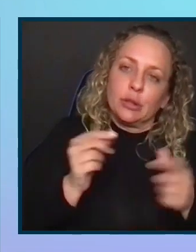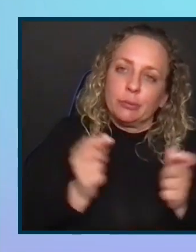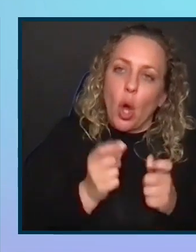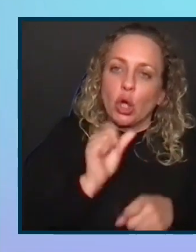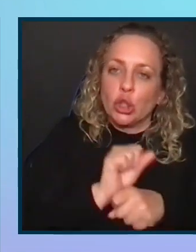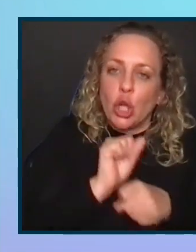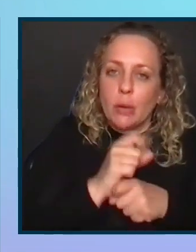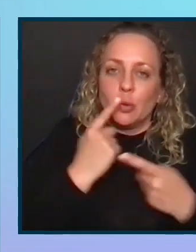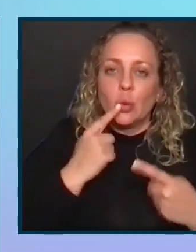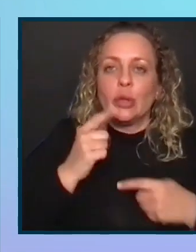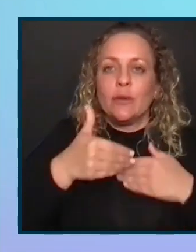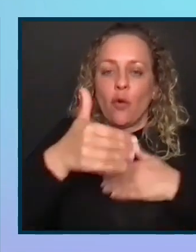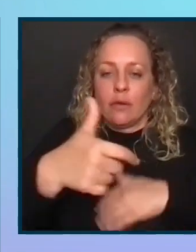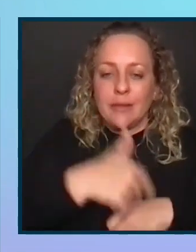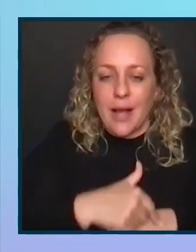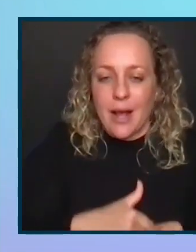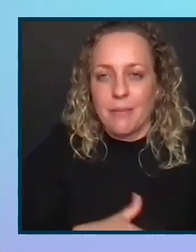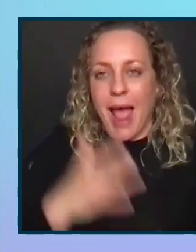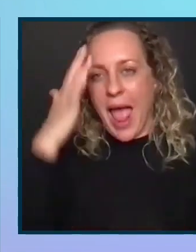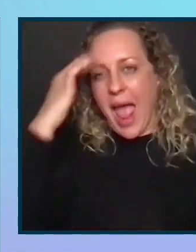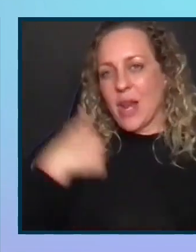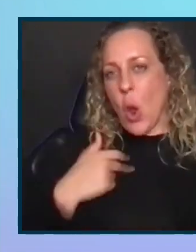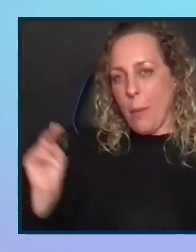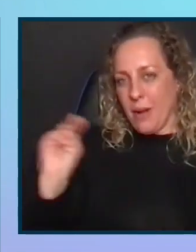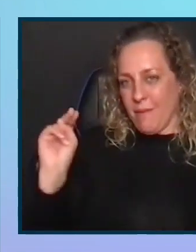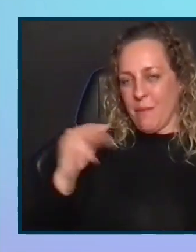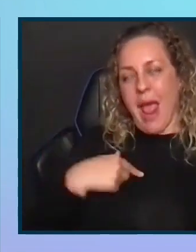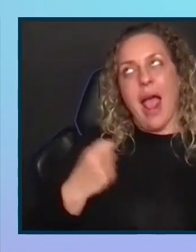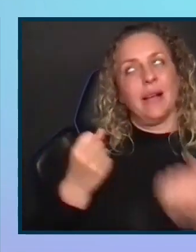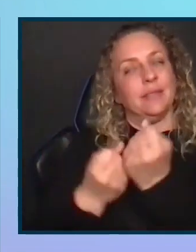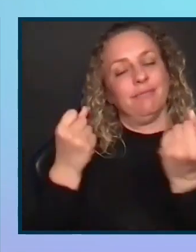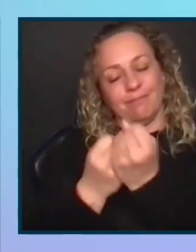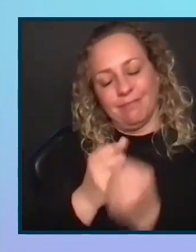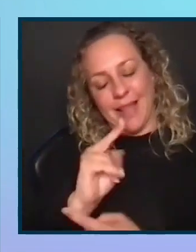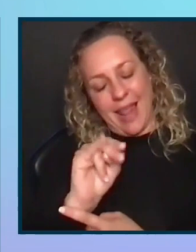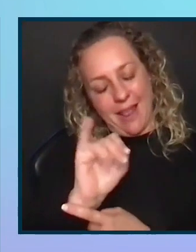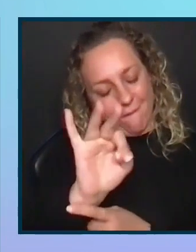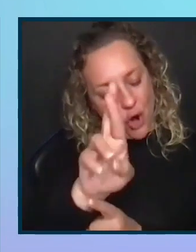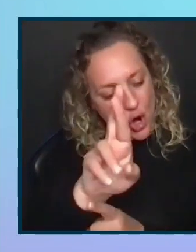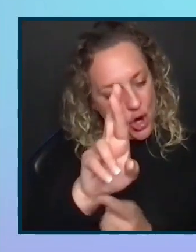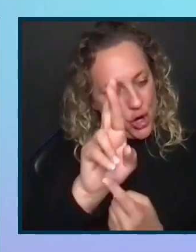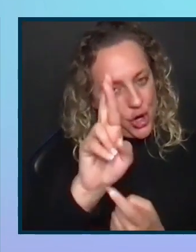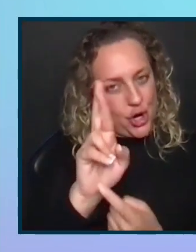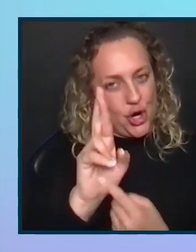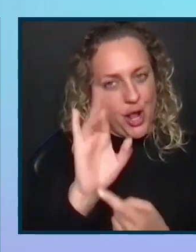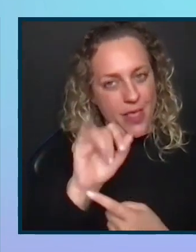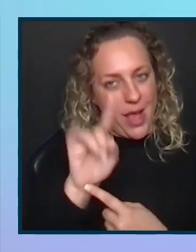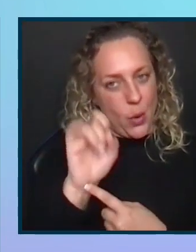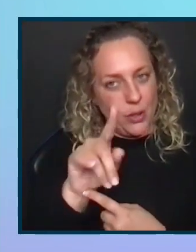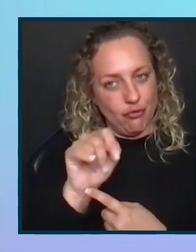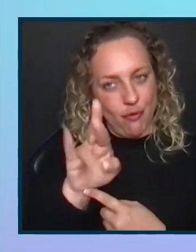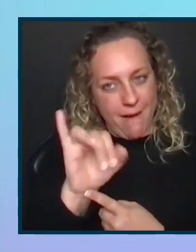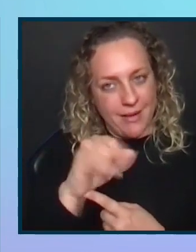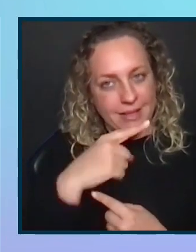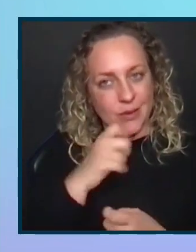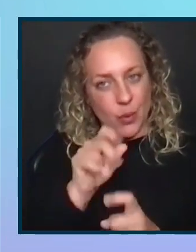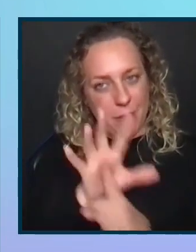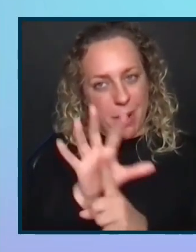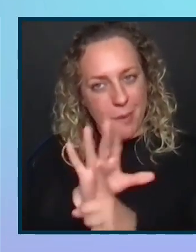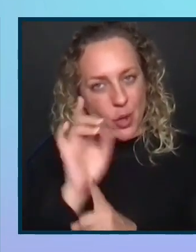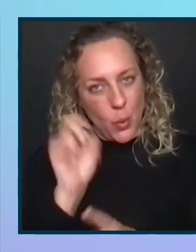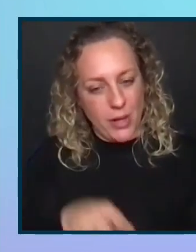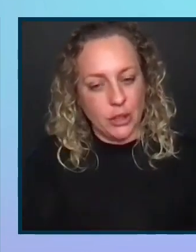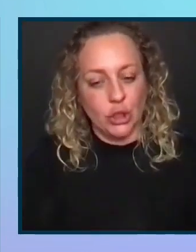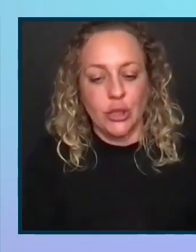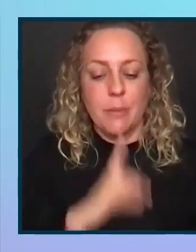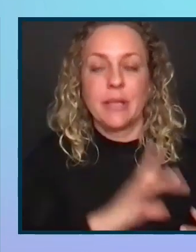Awesome. Great. I know I'm supposed to remain neutral, but I can't agree more that accessibility should be an NFR. That question was really popular. It